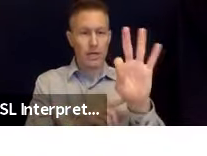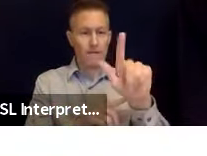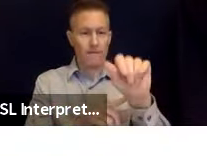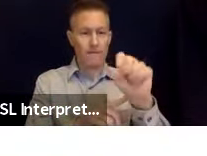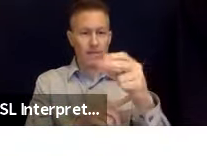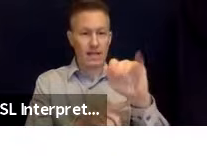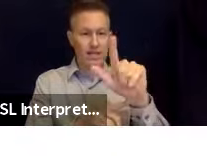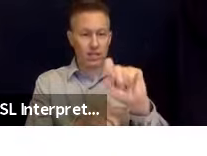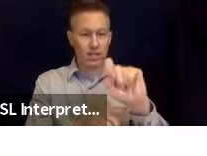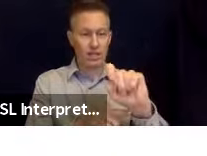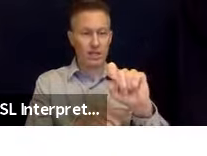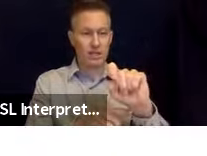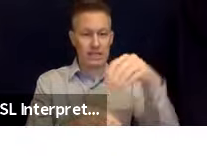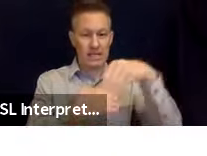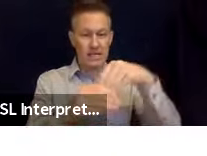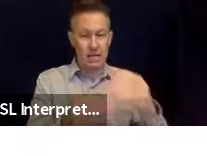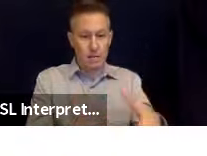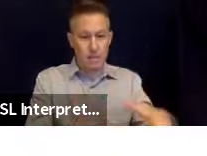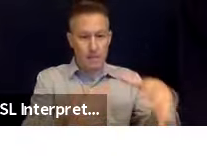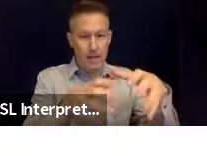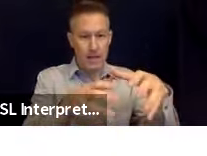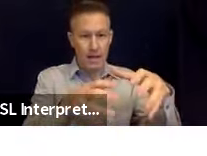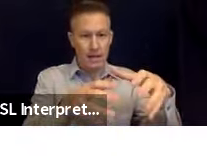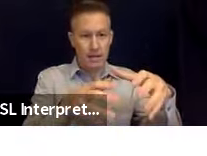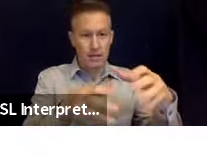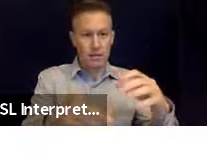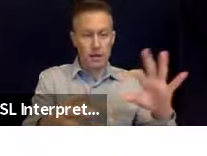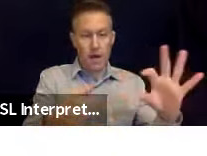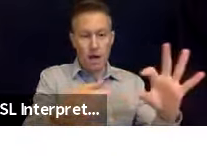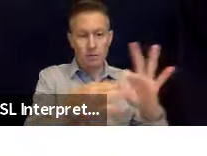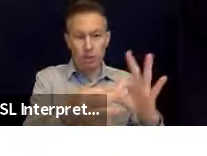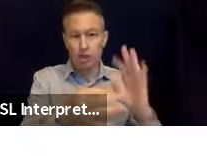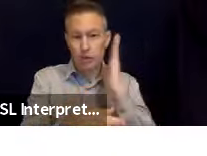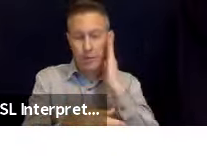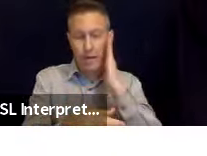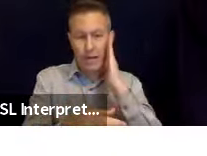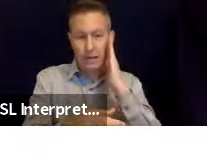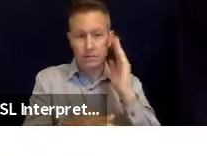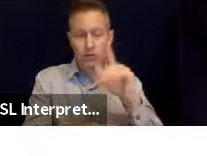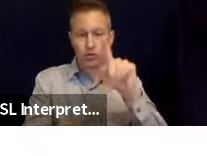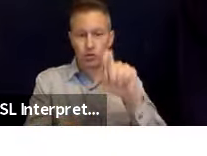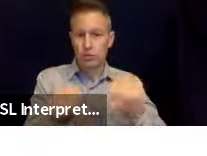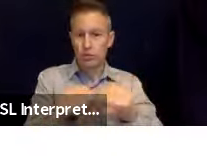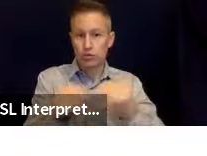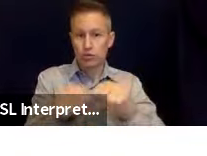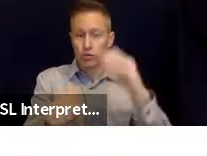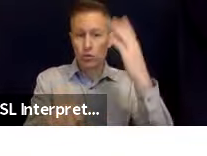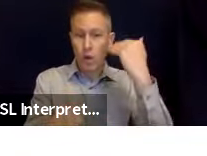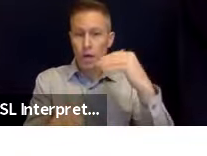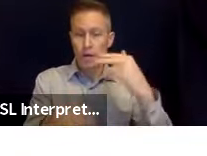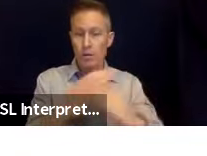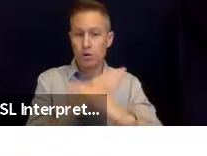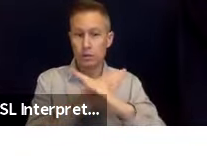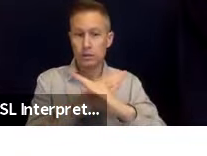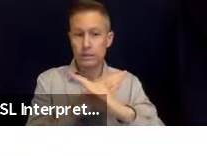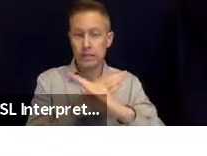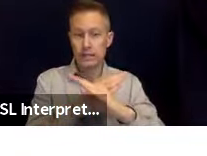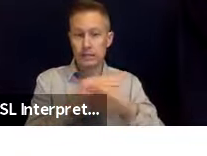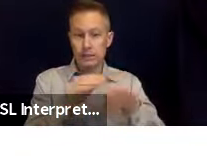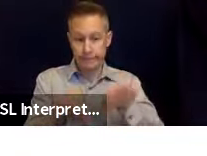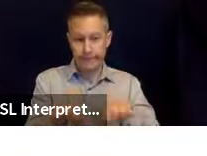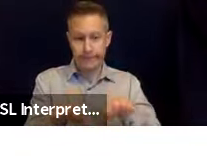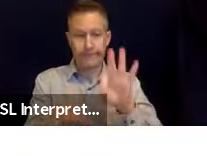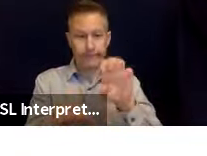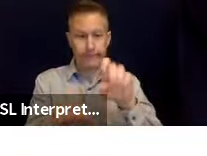the bed. You need those shoes because that can help protect your feet if you're in bed during an earthquake strikes and there may be some